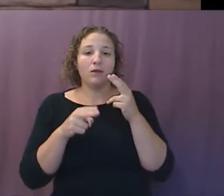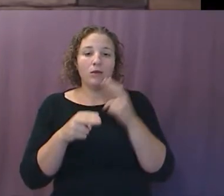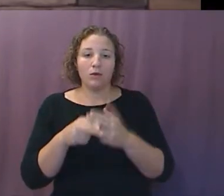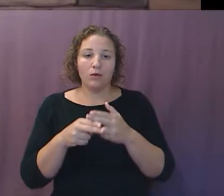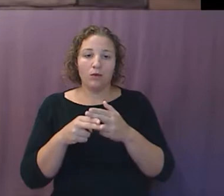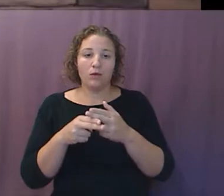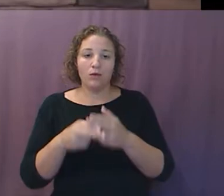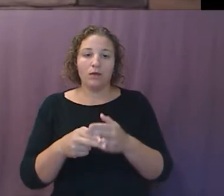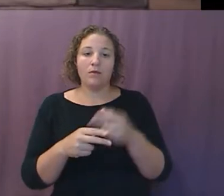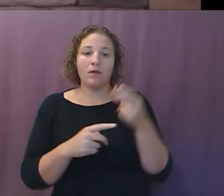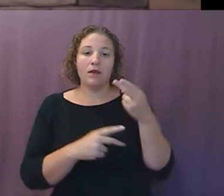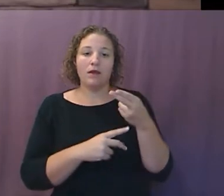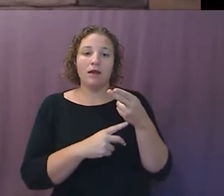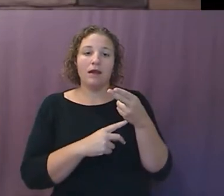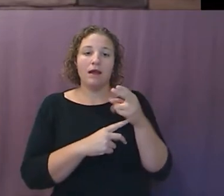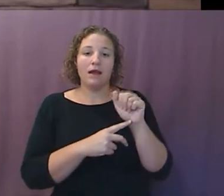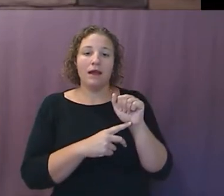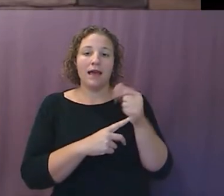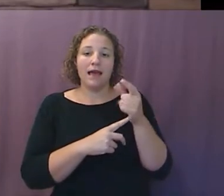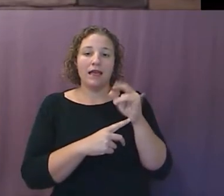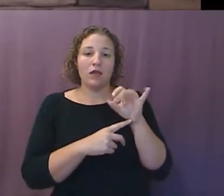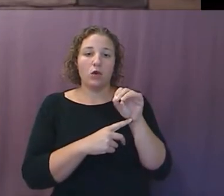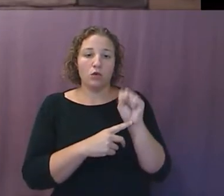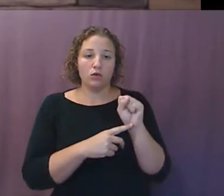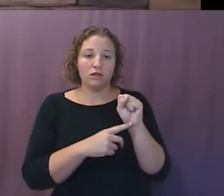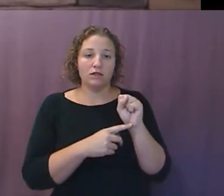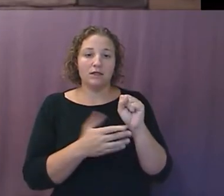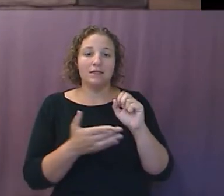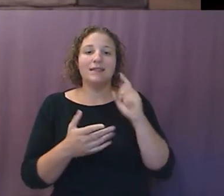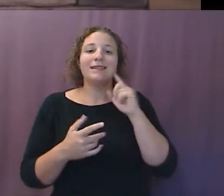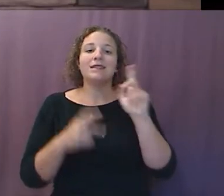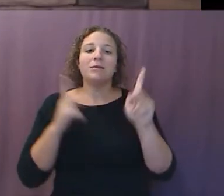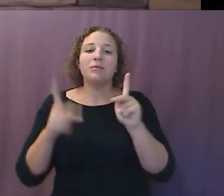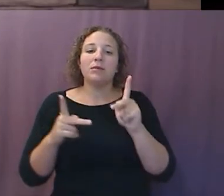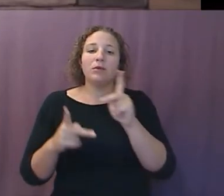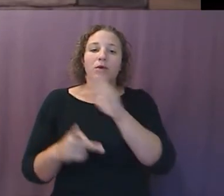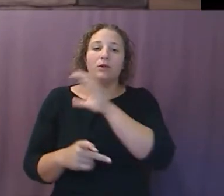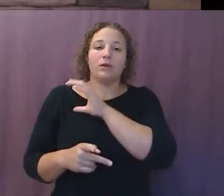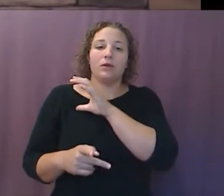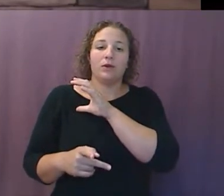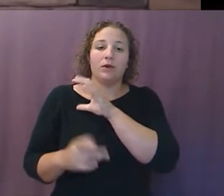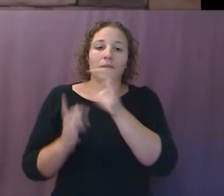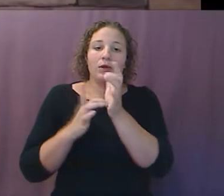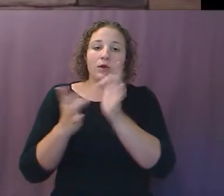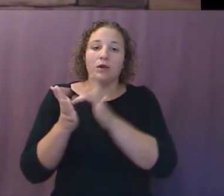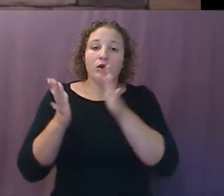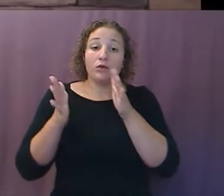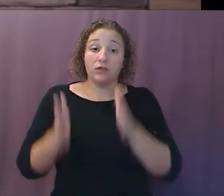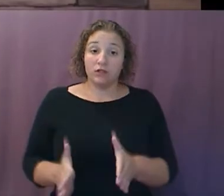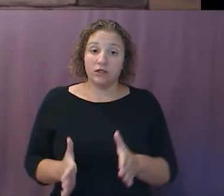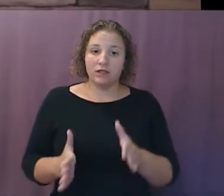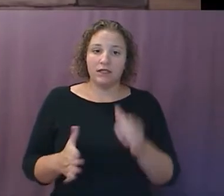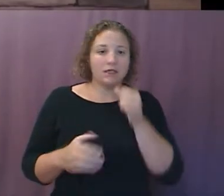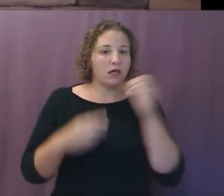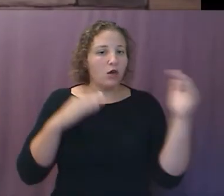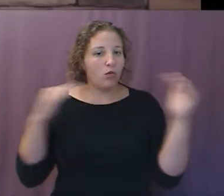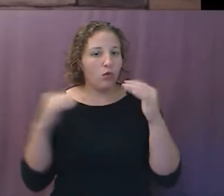ones who have been set apart by God in a relationship with him. Interesting, it doesn't say he made war with the church,